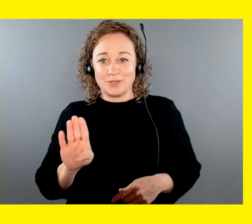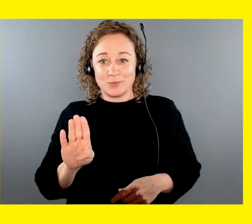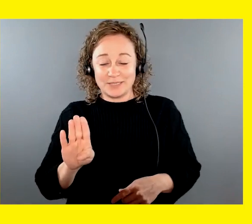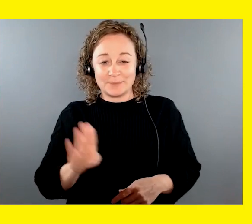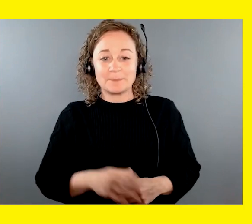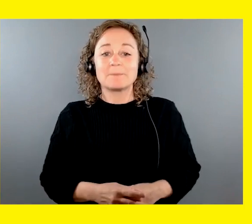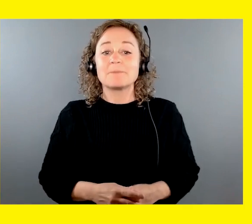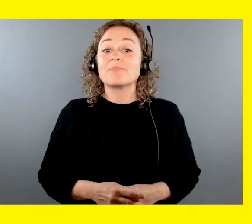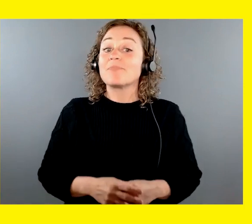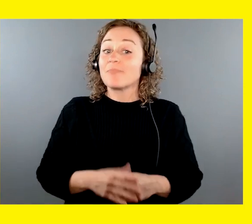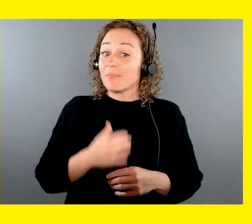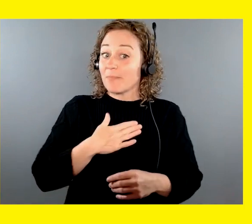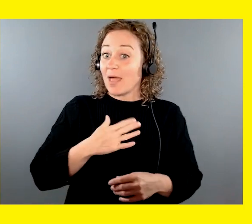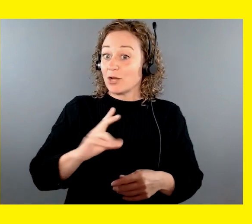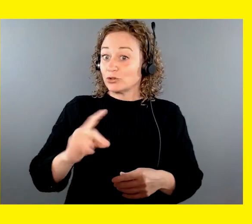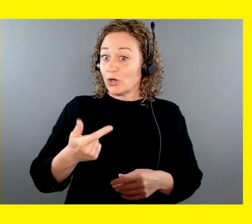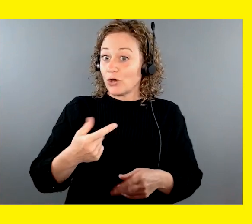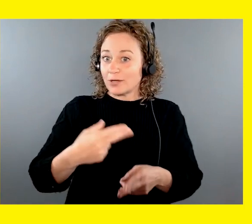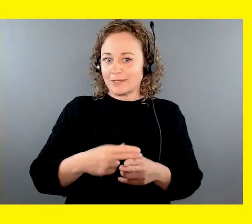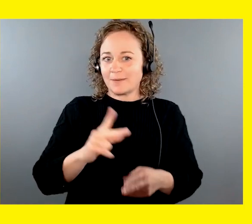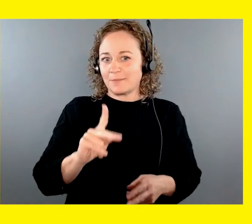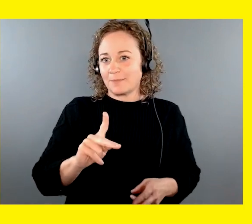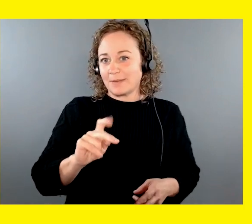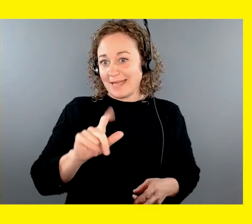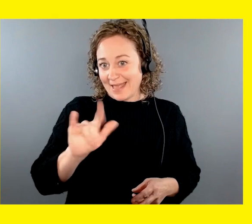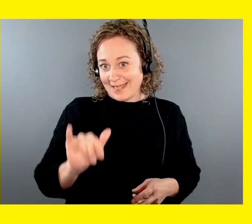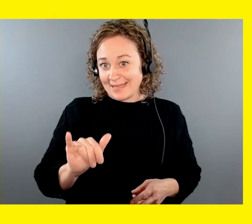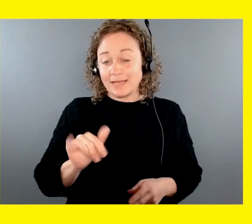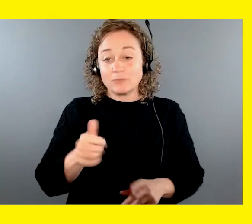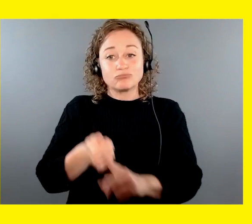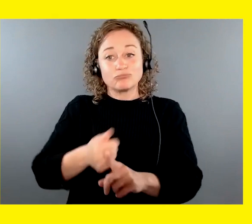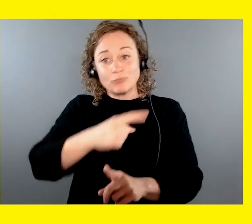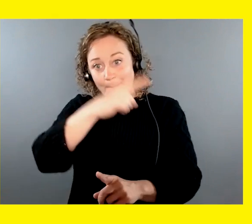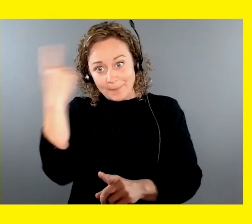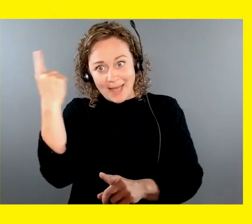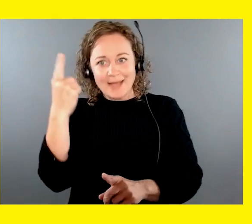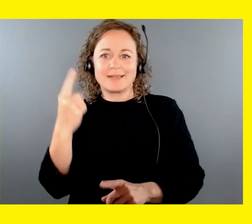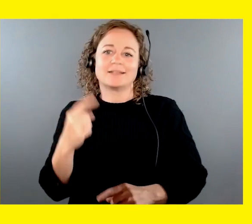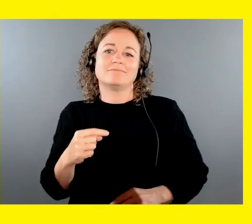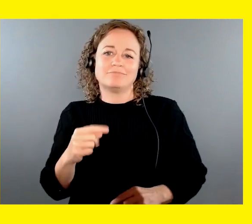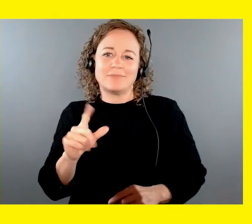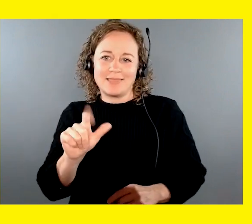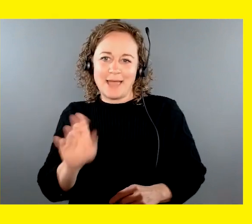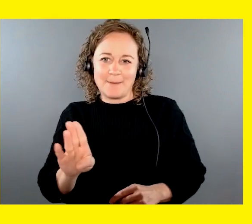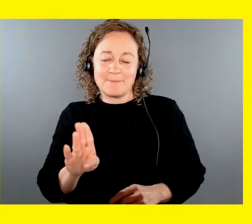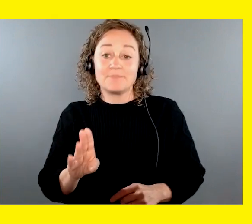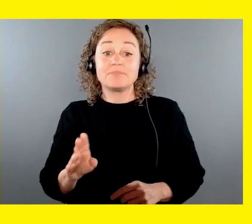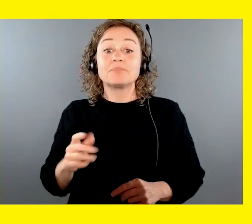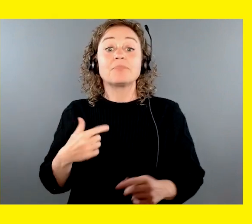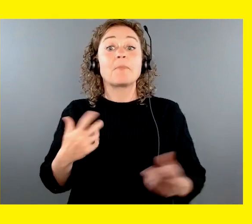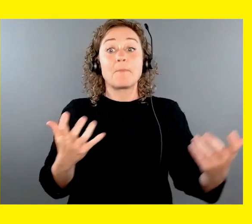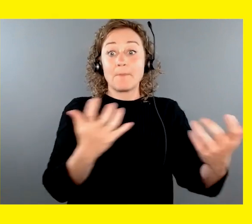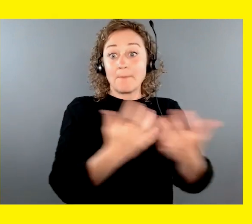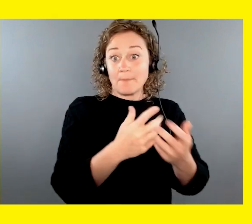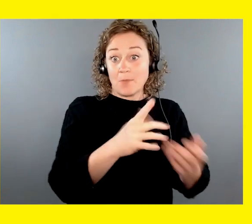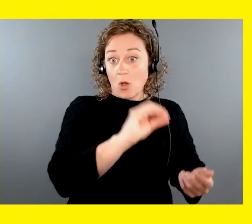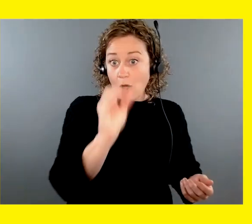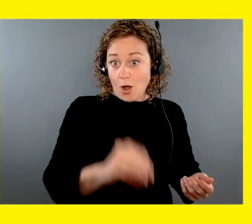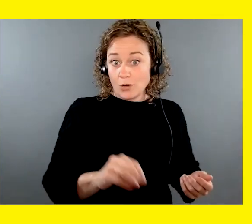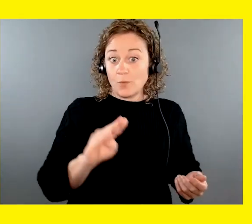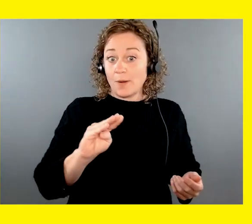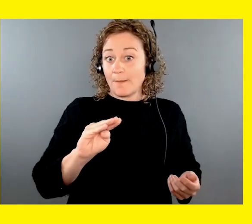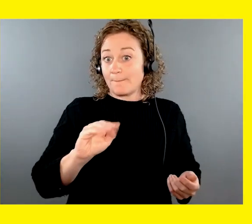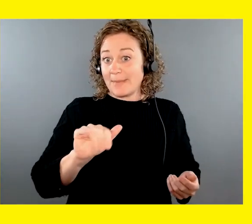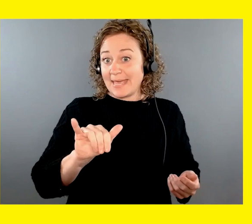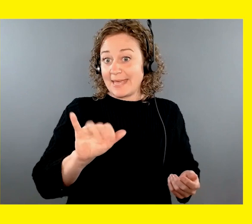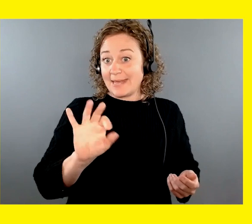to my guide dog, Kelly, a female black lab. Kelly and I were matched in Ottawa May 9th, 2022.